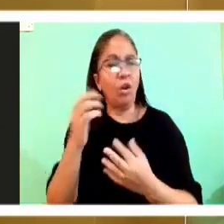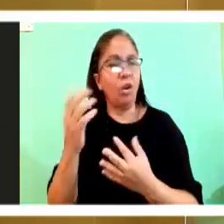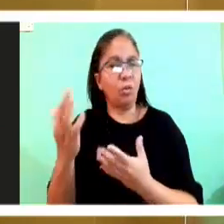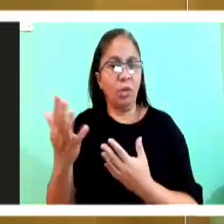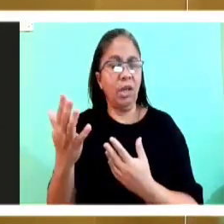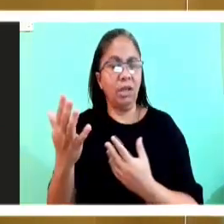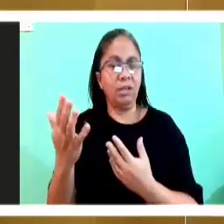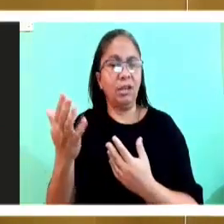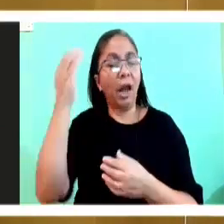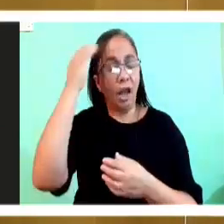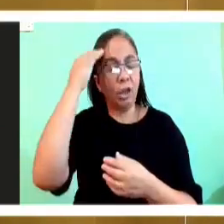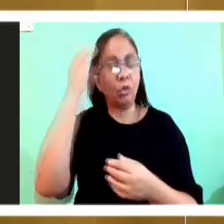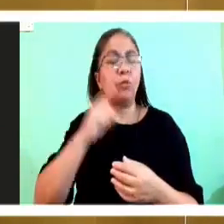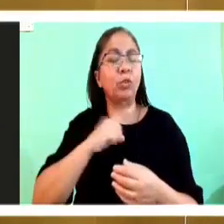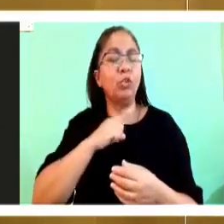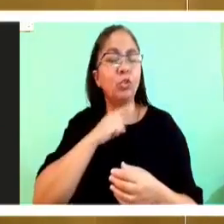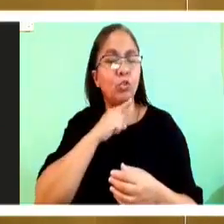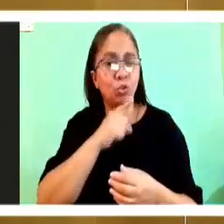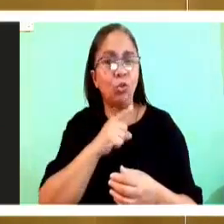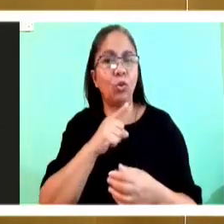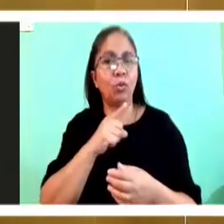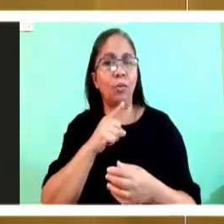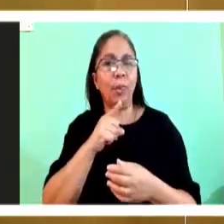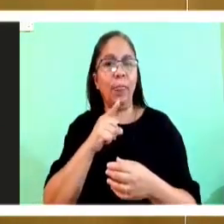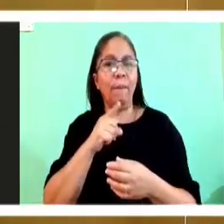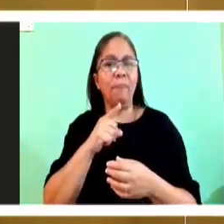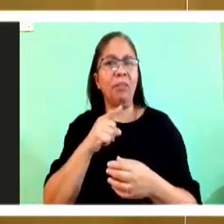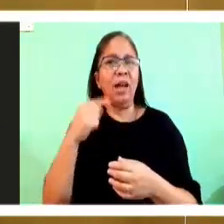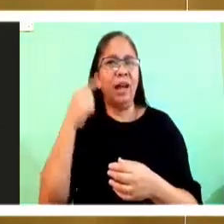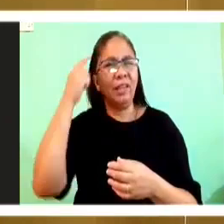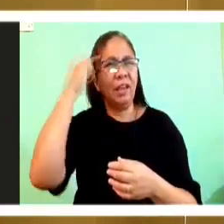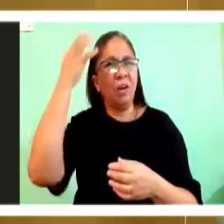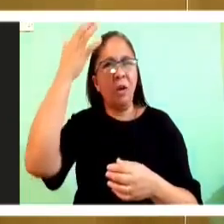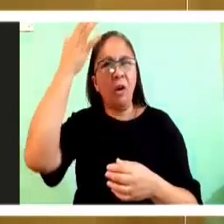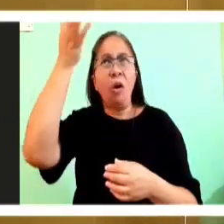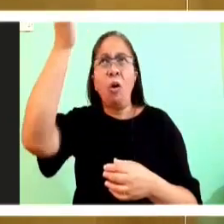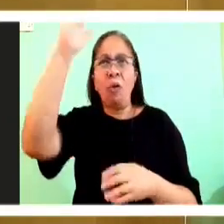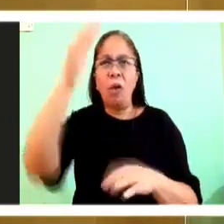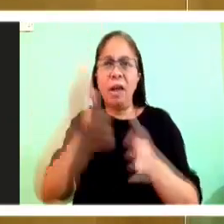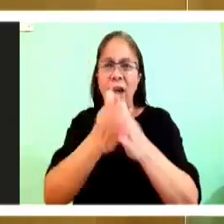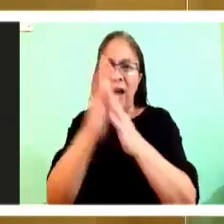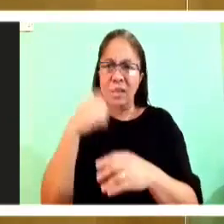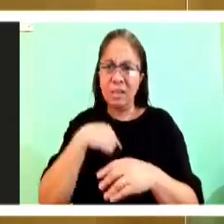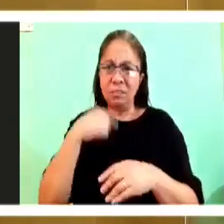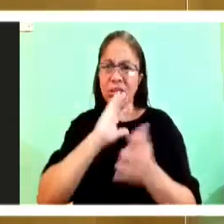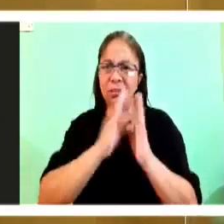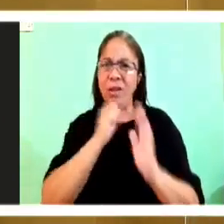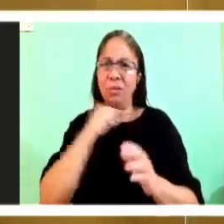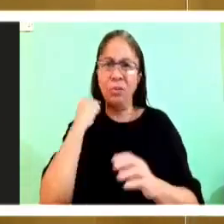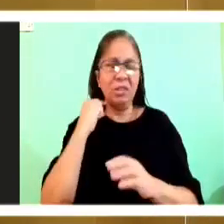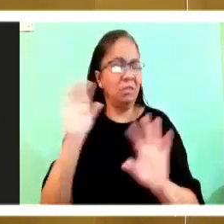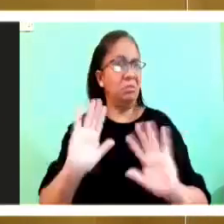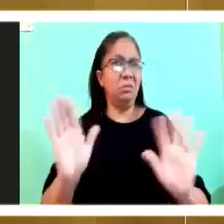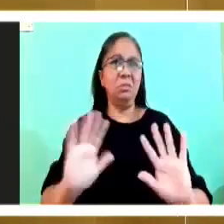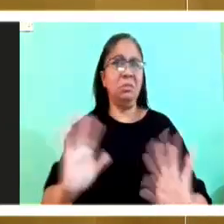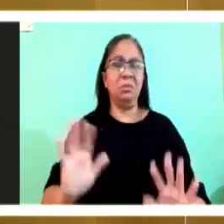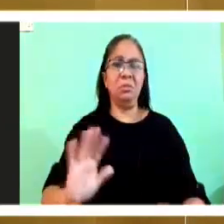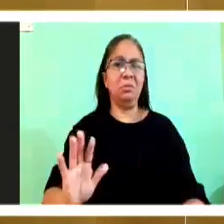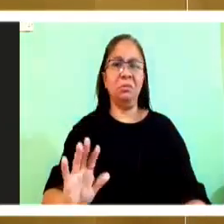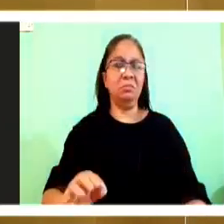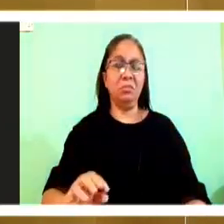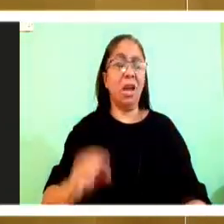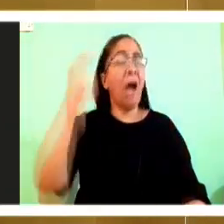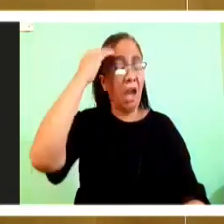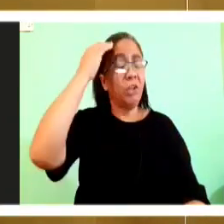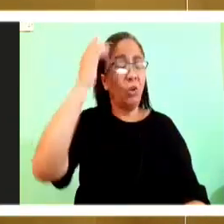that God could not ask me to be a priest. Yeah, it was real simple. No, no, I was sure. I didn't